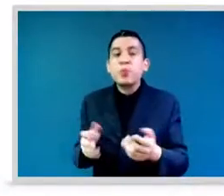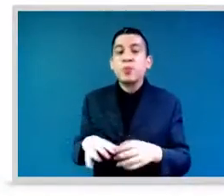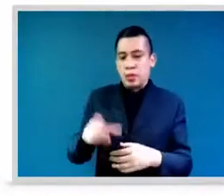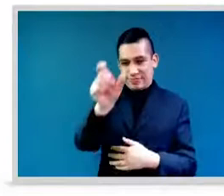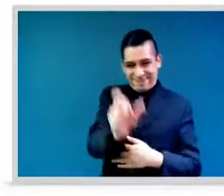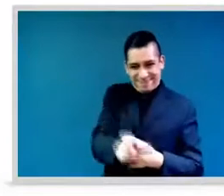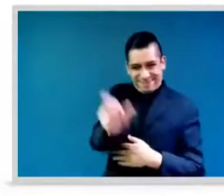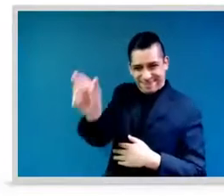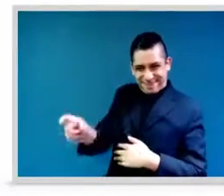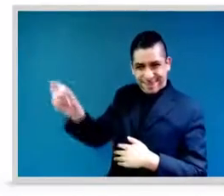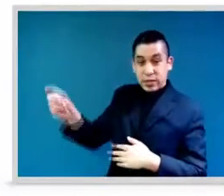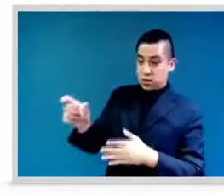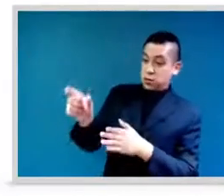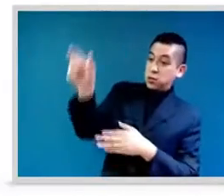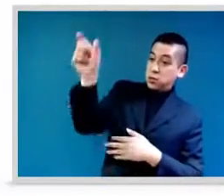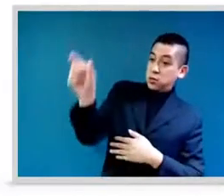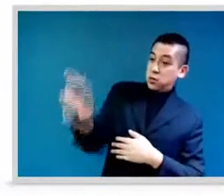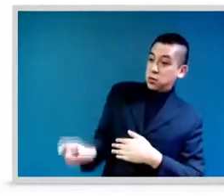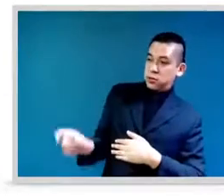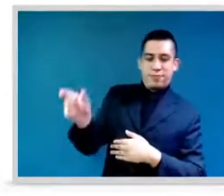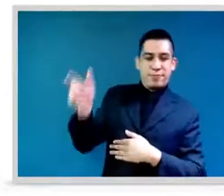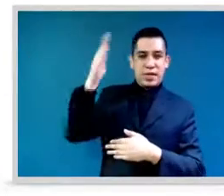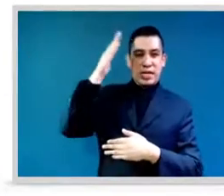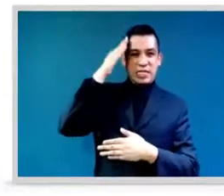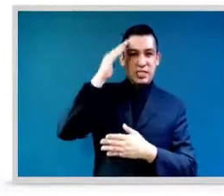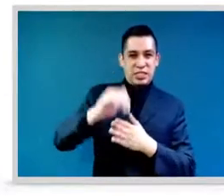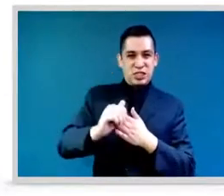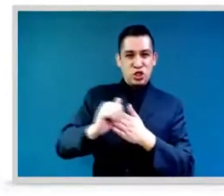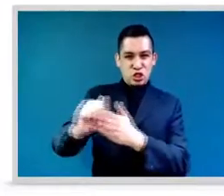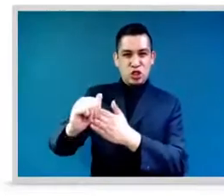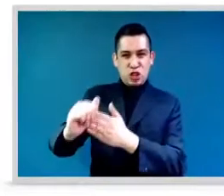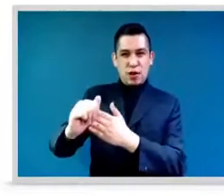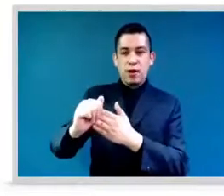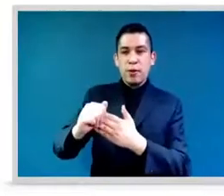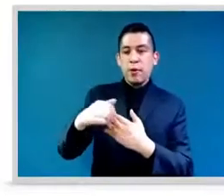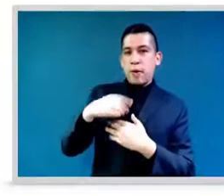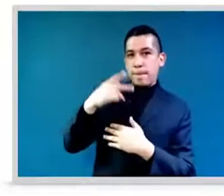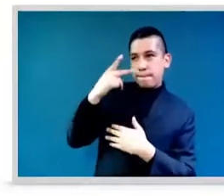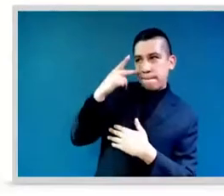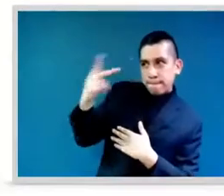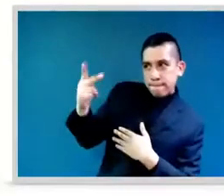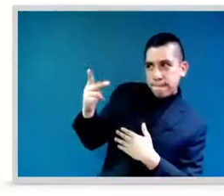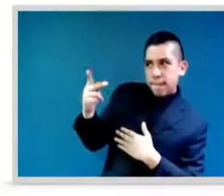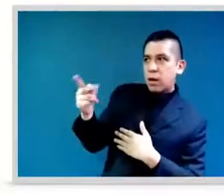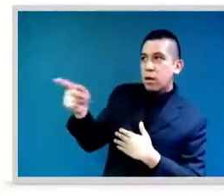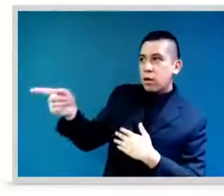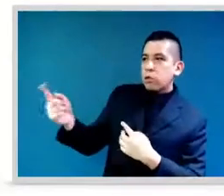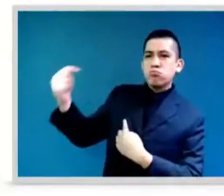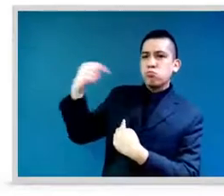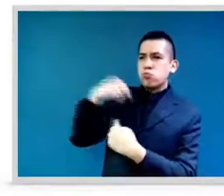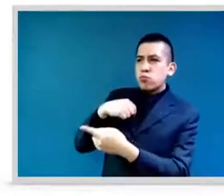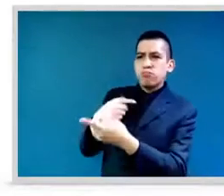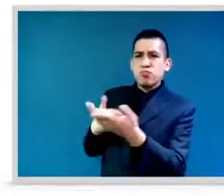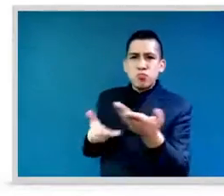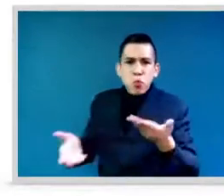leaders have shown the empathy, have communicated well, who haven't had the large overweening egos that haven't been prepared